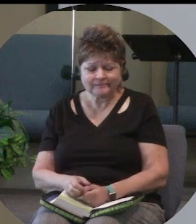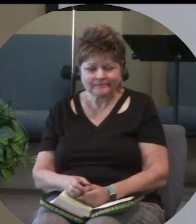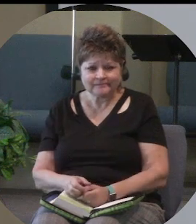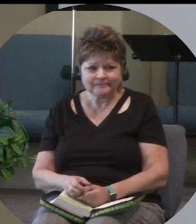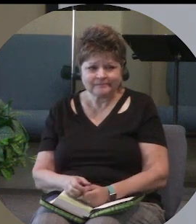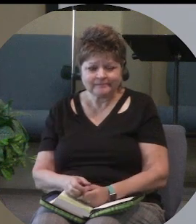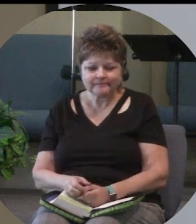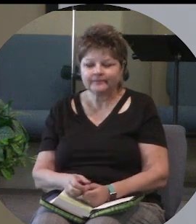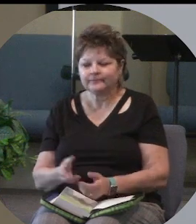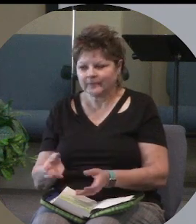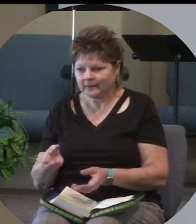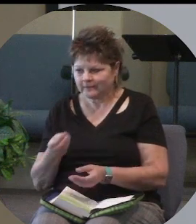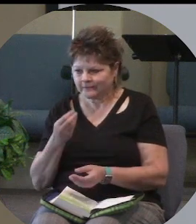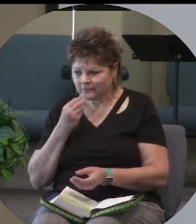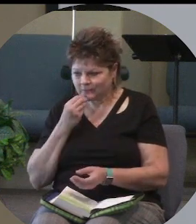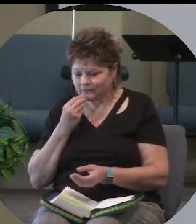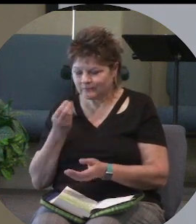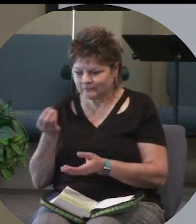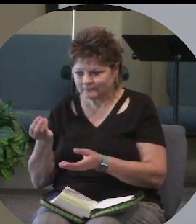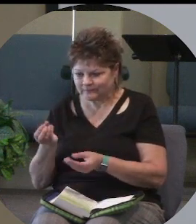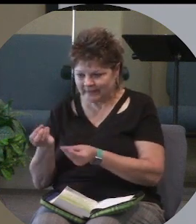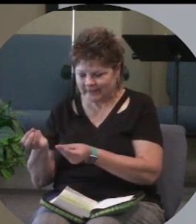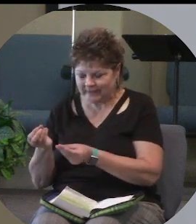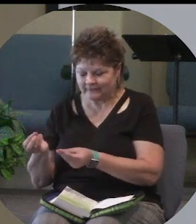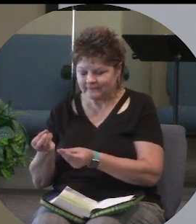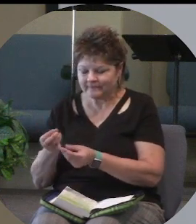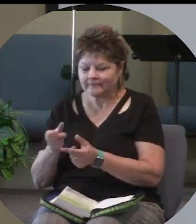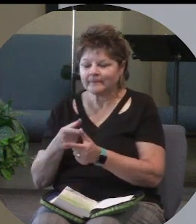Here's some food. Take a nap.